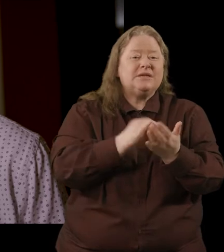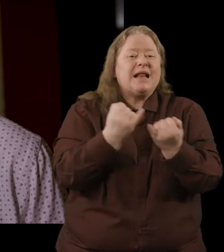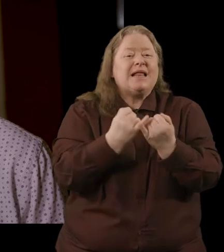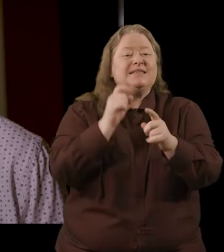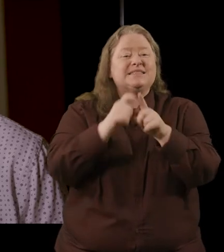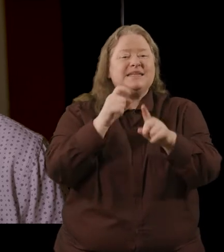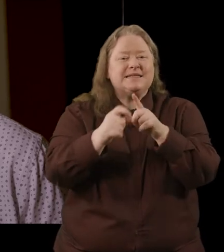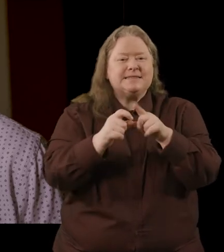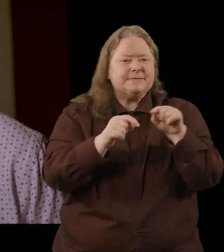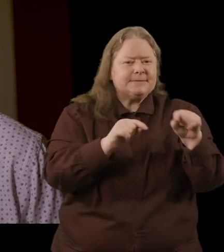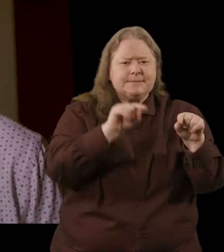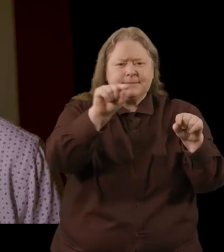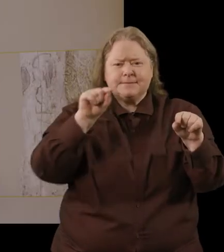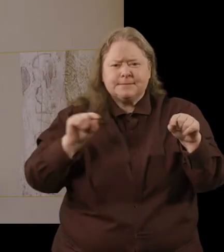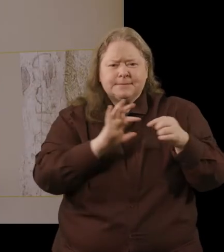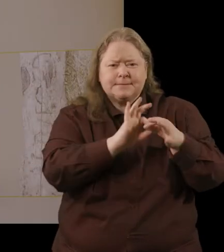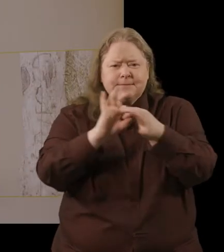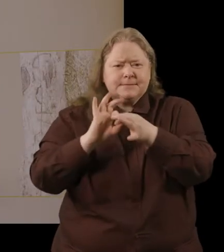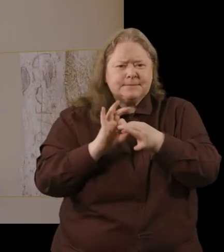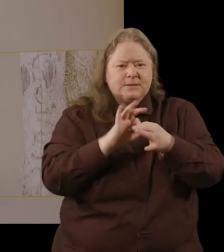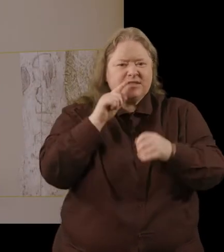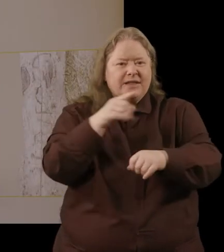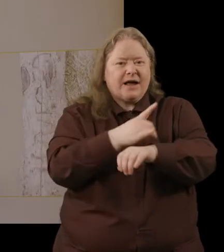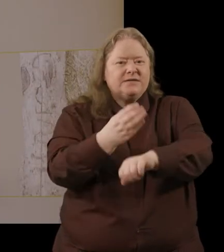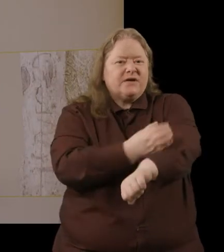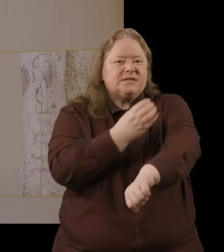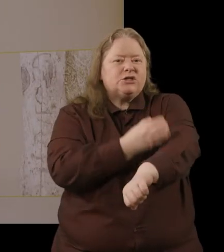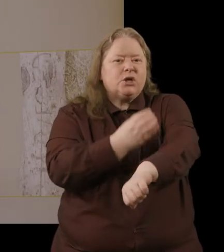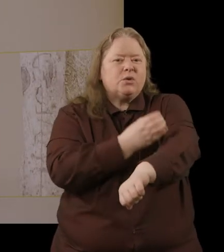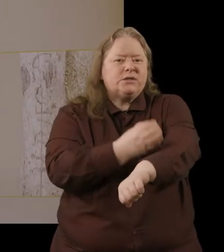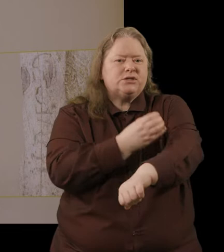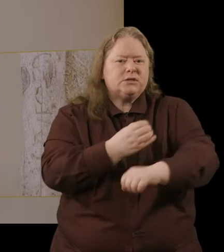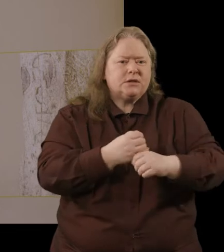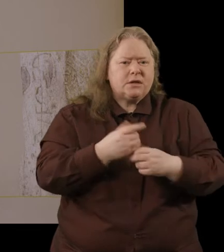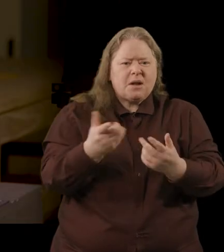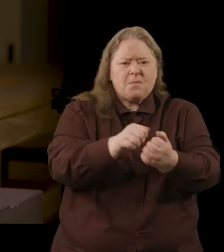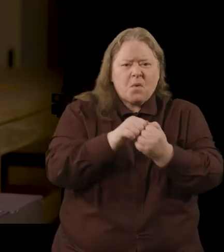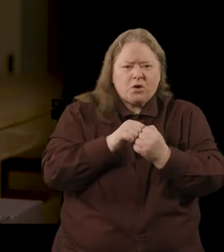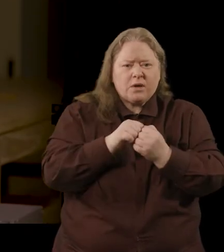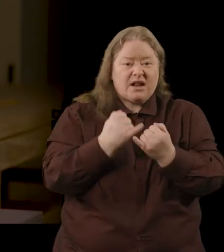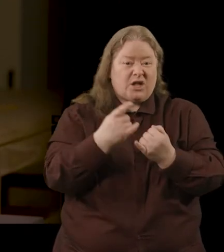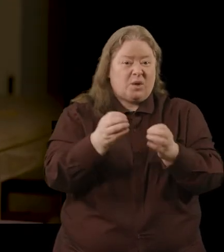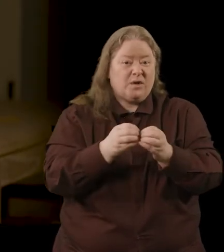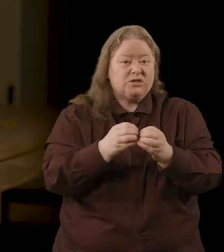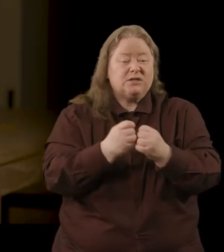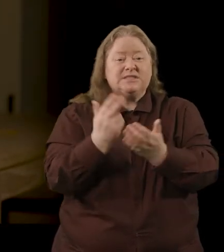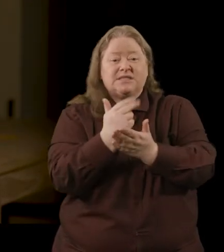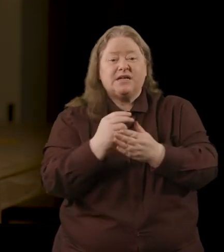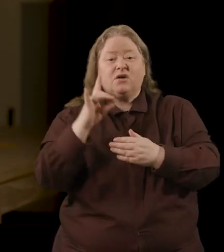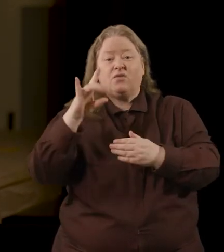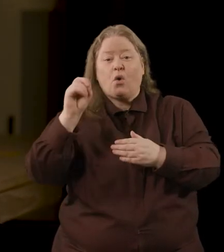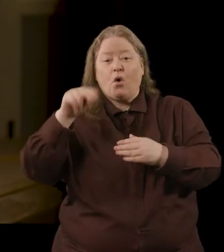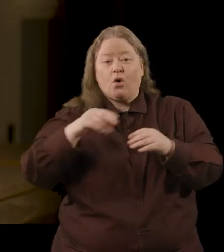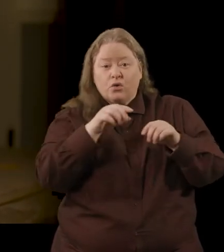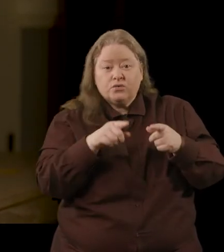detective piecing things together. And you can see that kind of continuation and borrowing then as you mentioned the designs on the horn